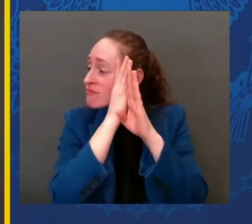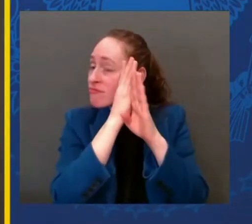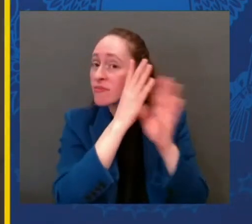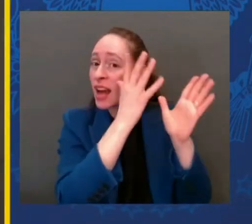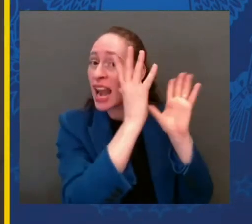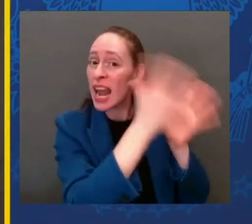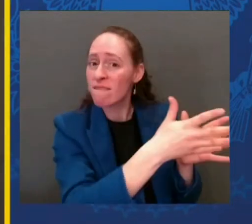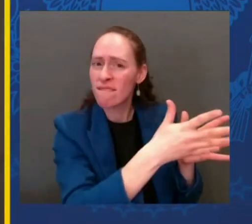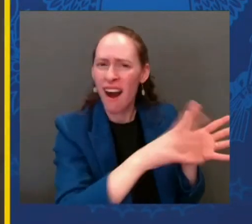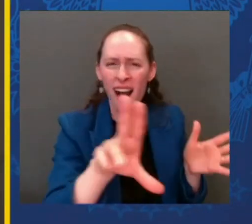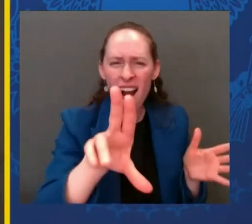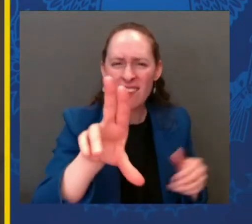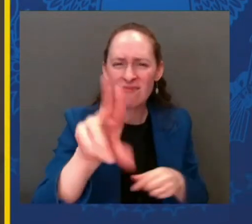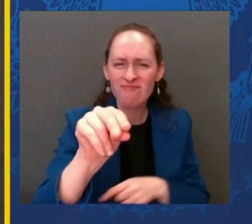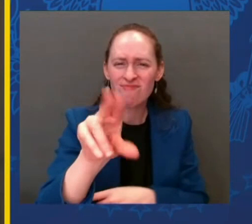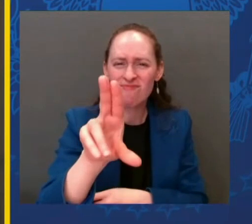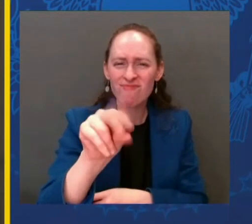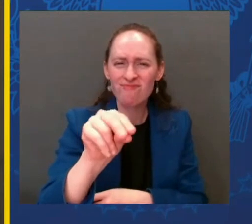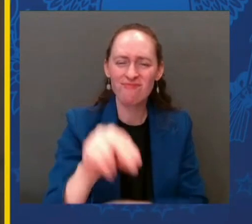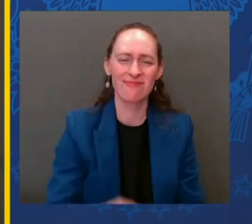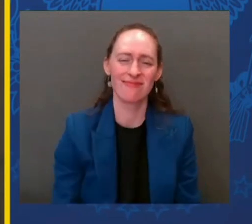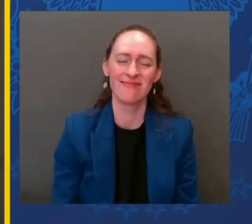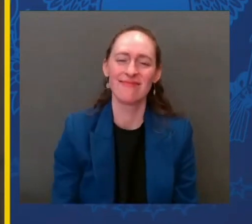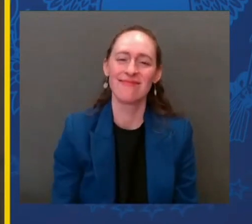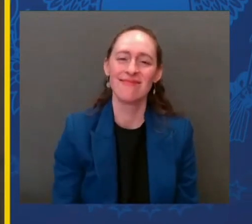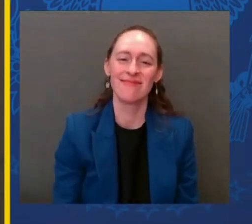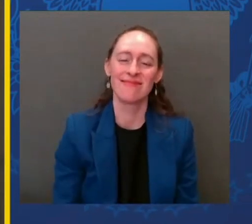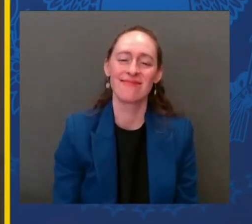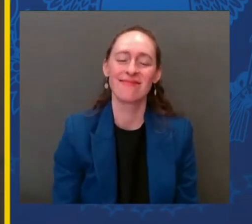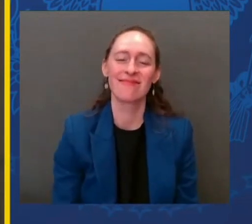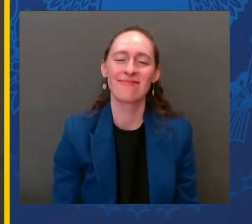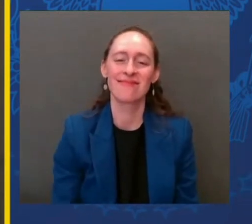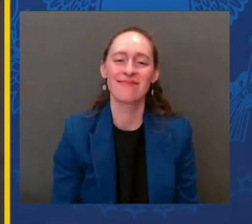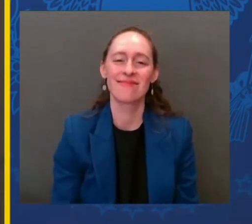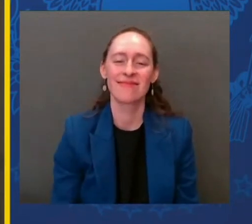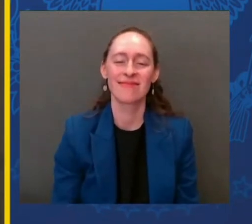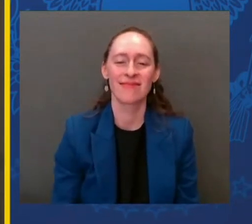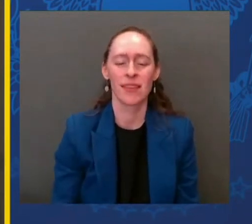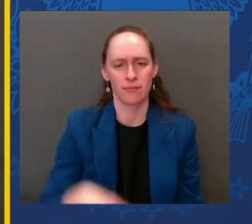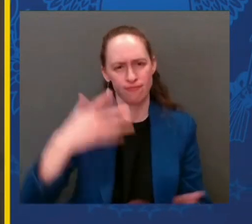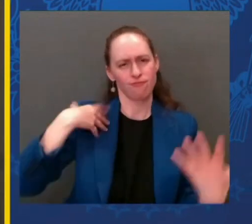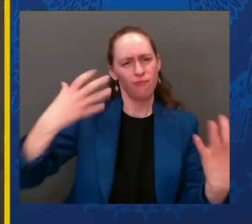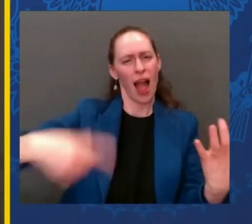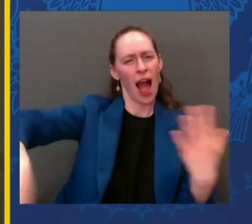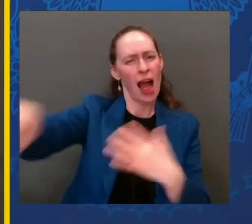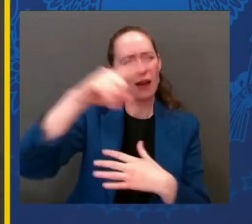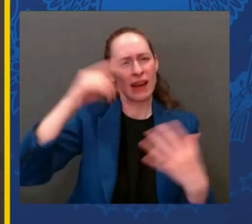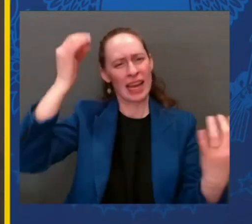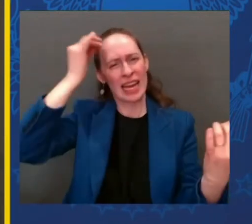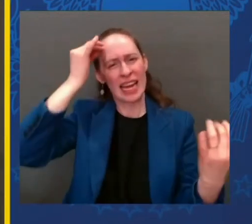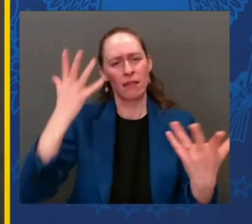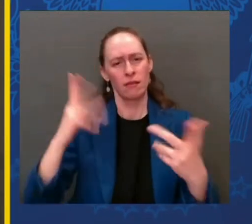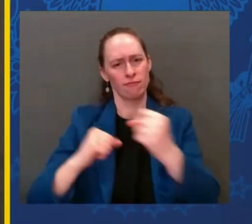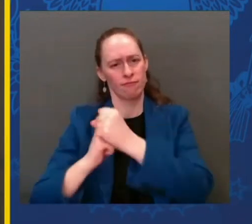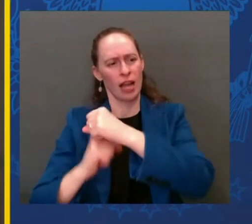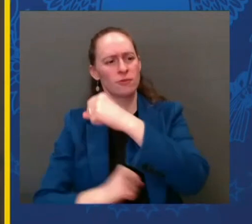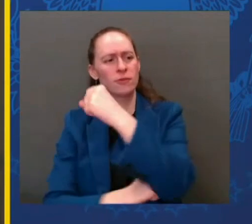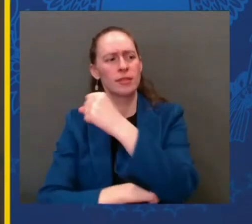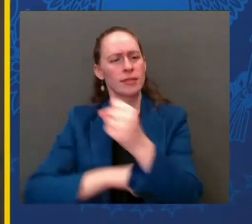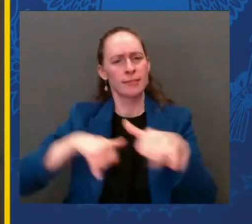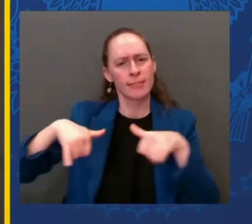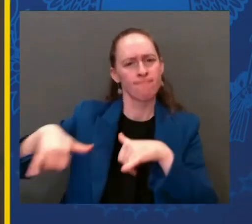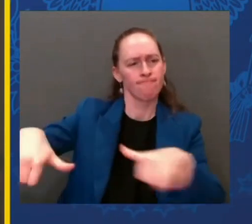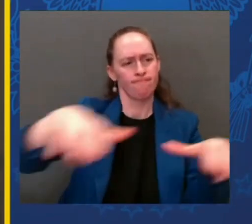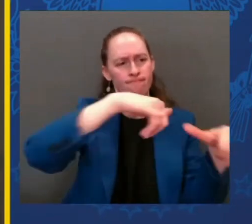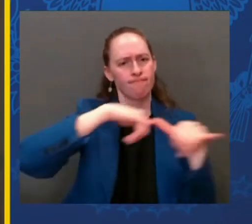Today he's urging allies to continue their support. All of this coming after a surprise visit to Kiev yesterday. Let's